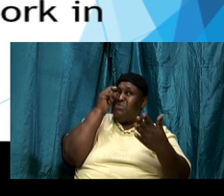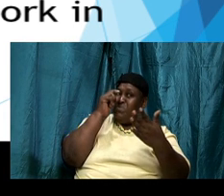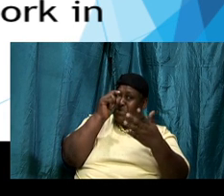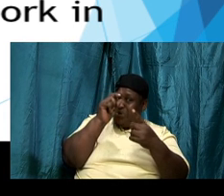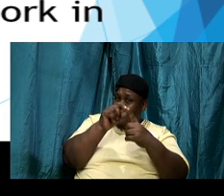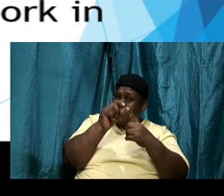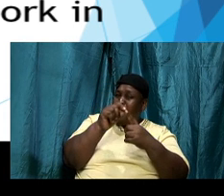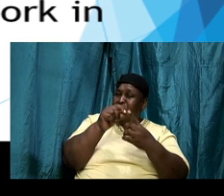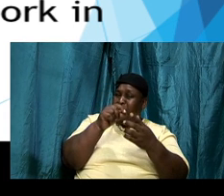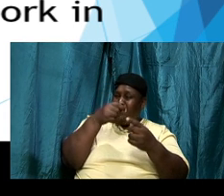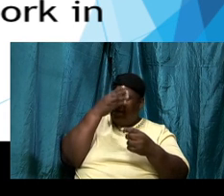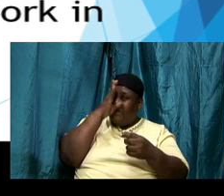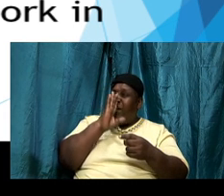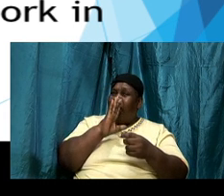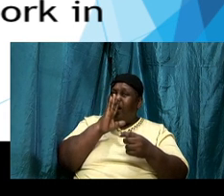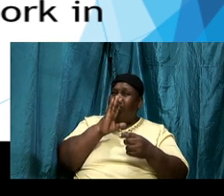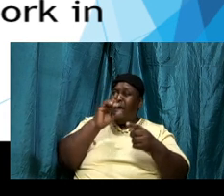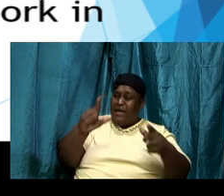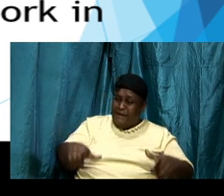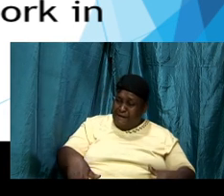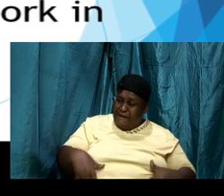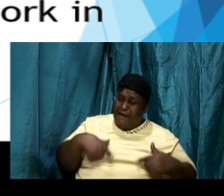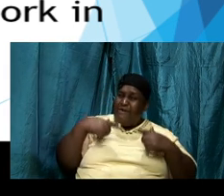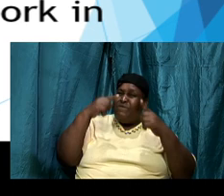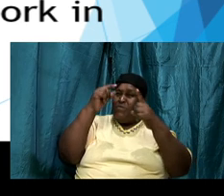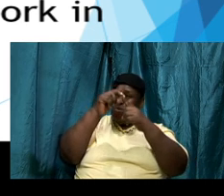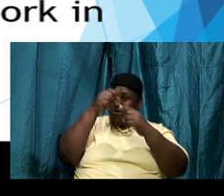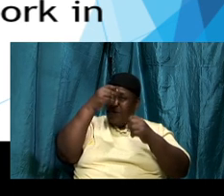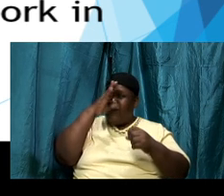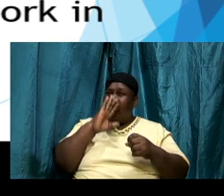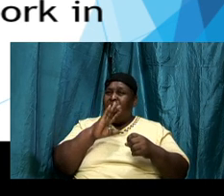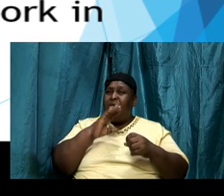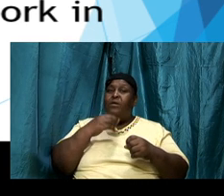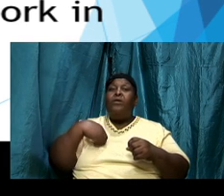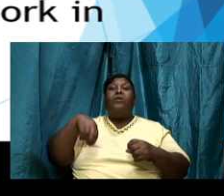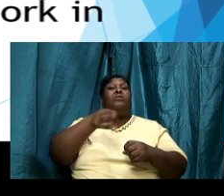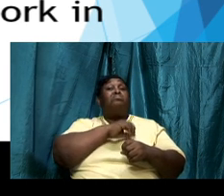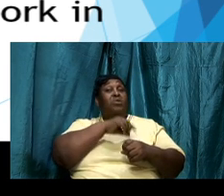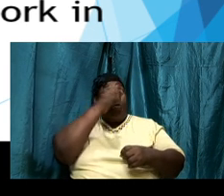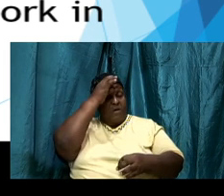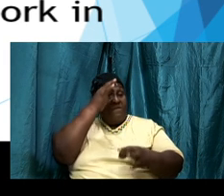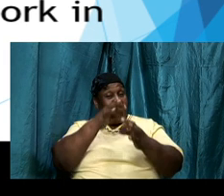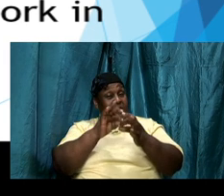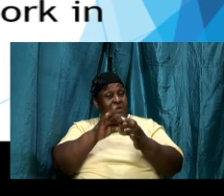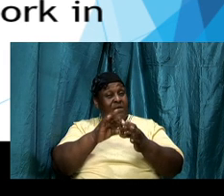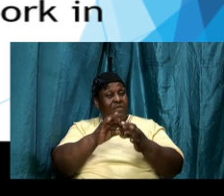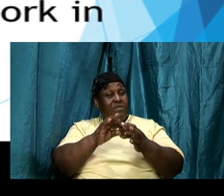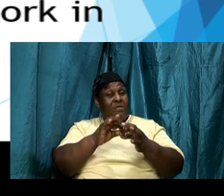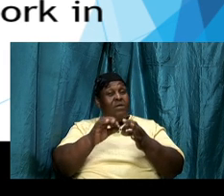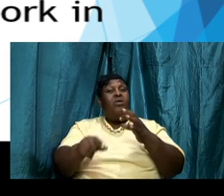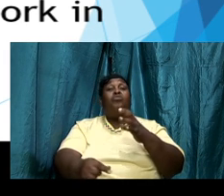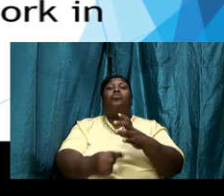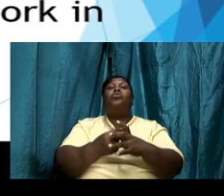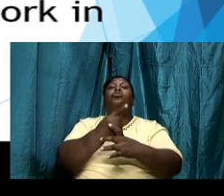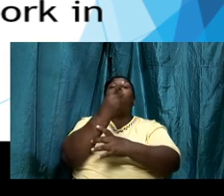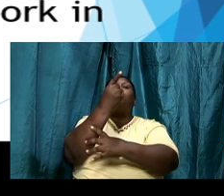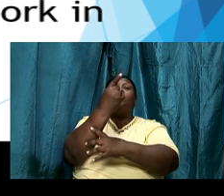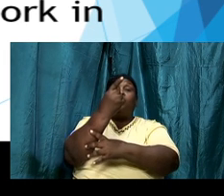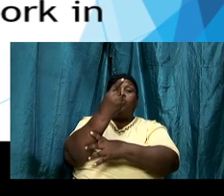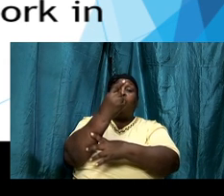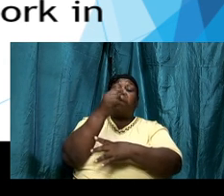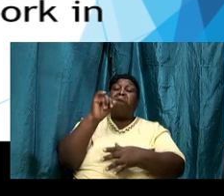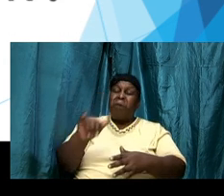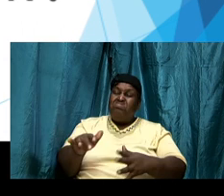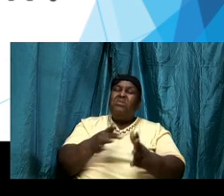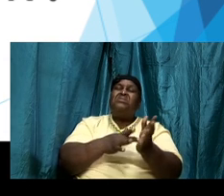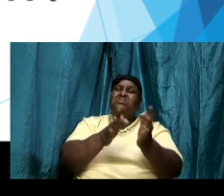live the word our faith will grow and that is Bible that